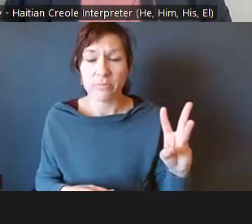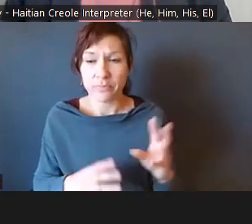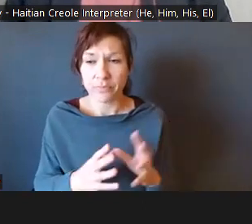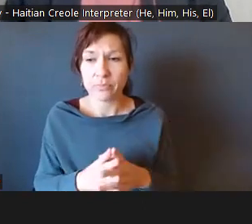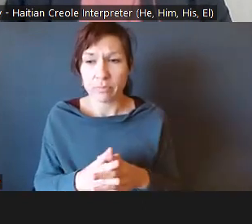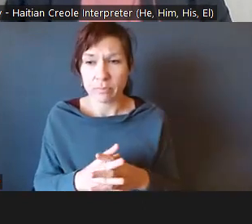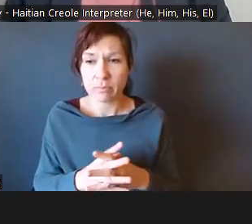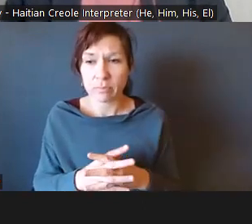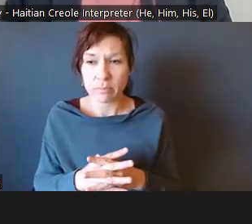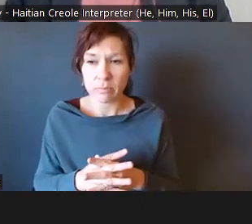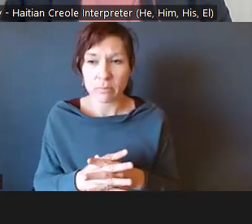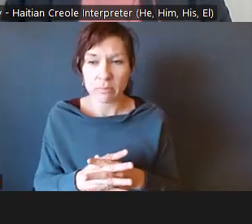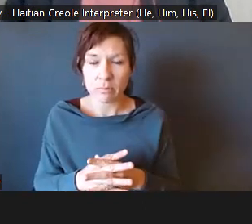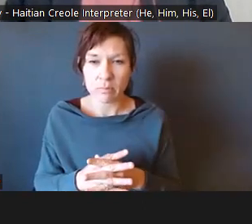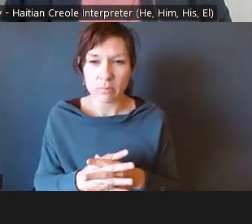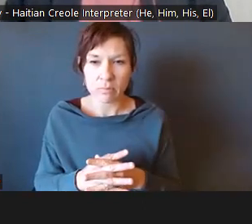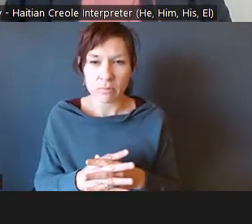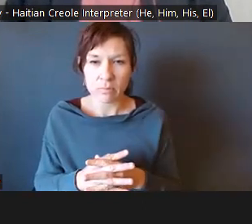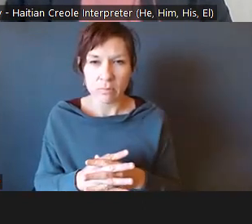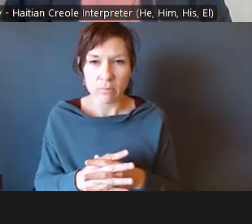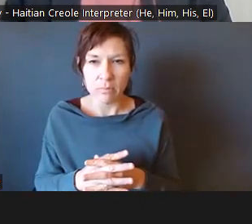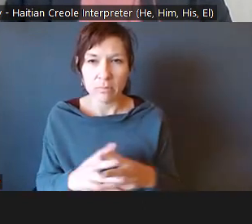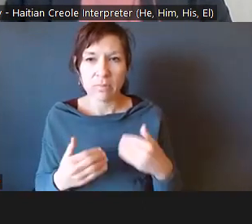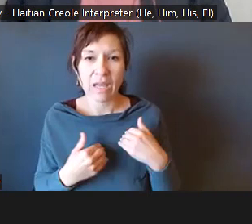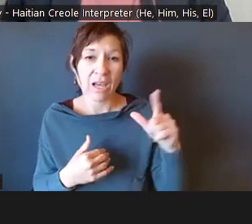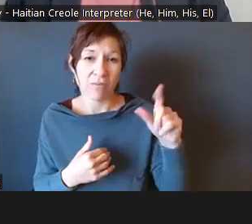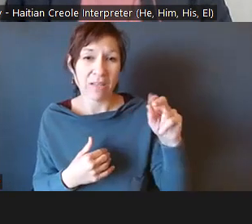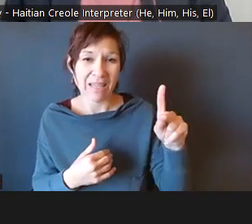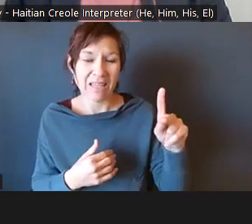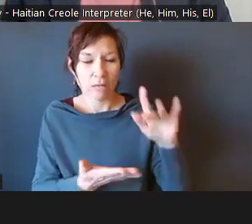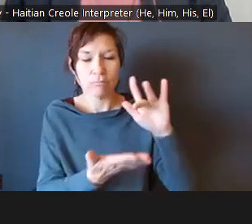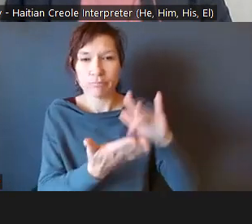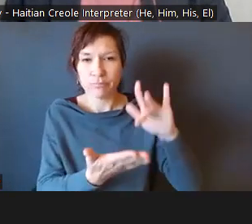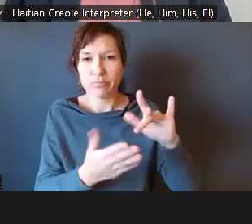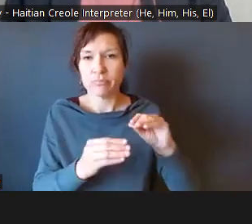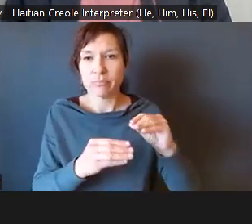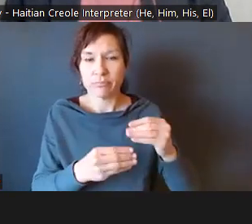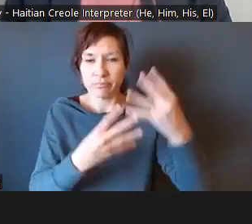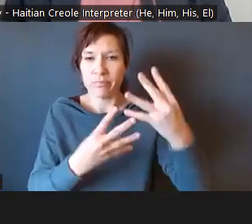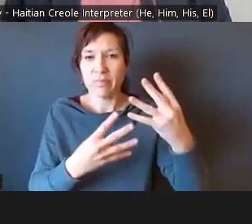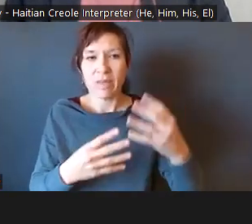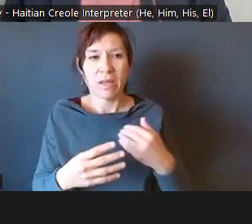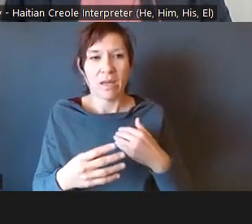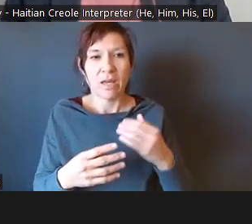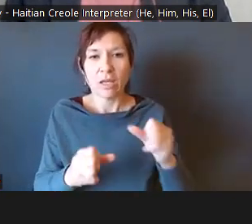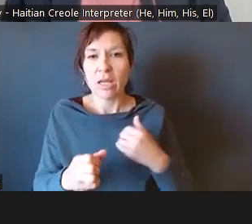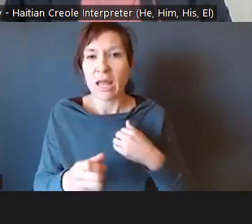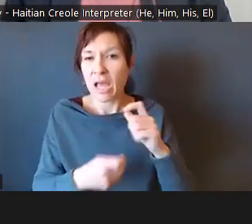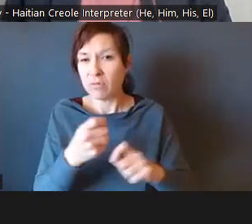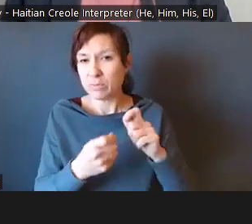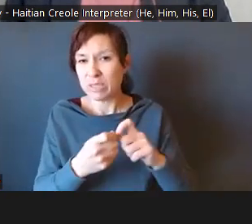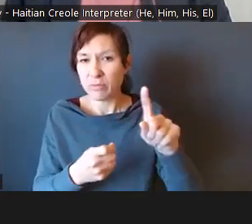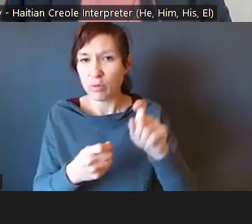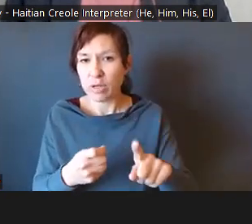a link where you could submit more specific questions, say, about a project that's going on in your